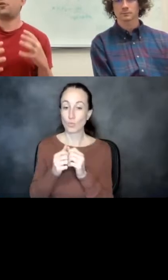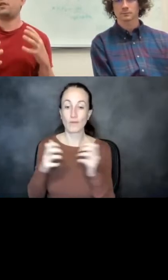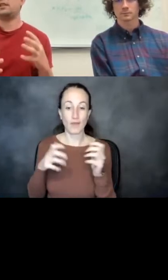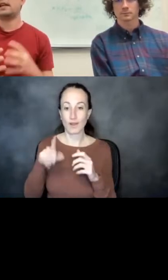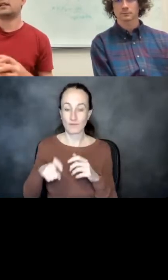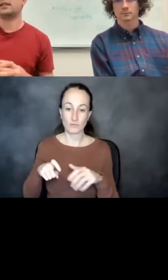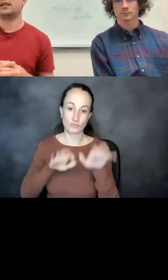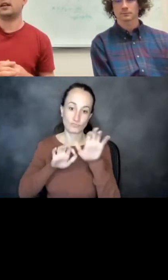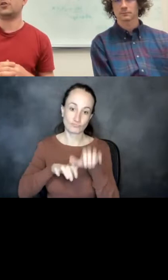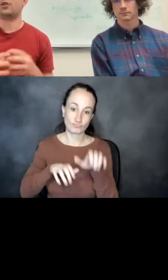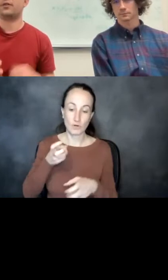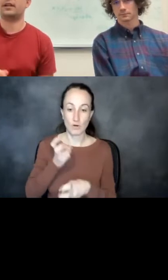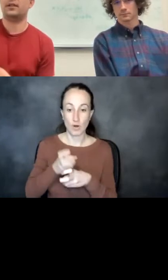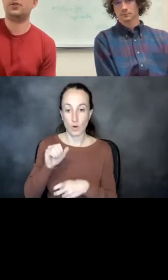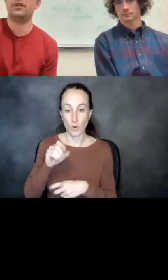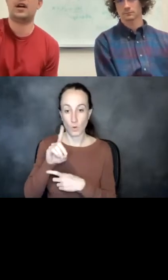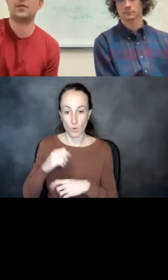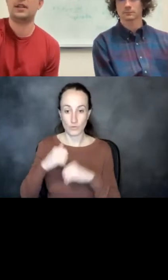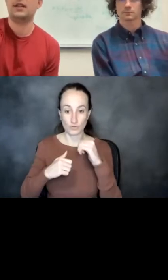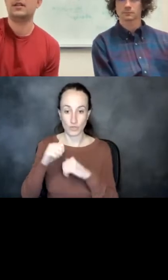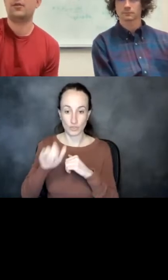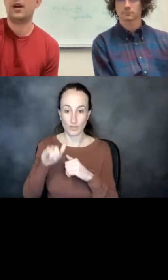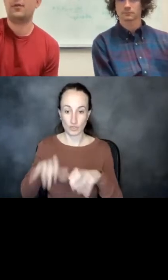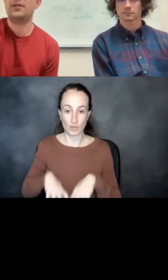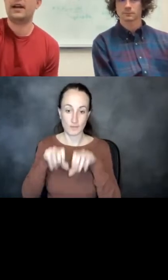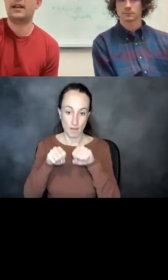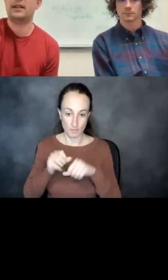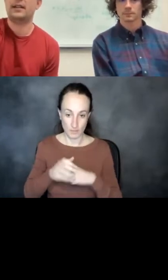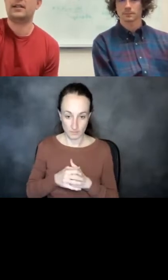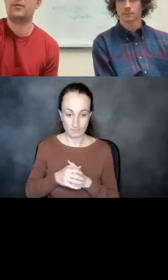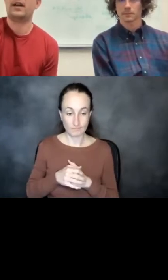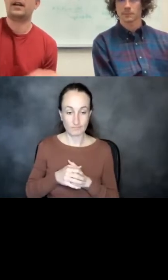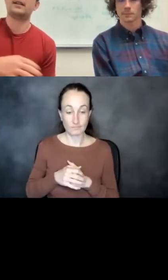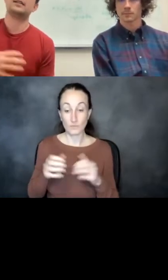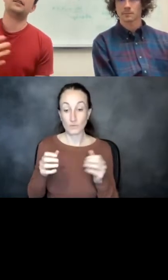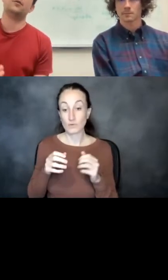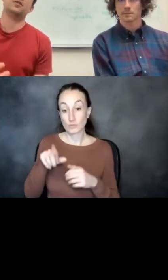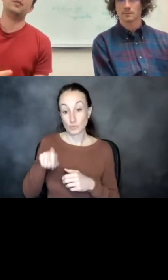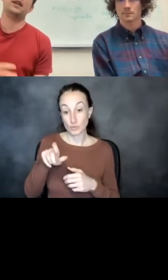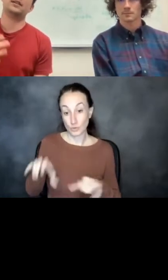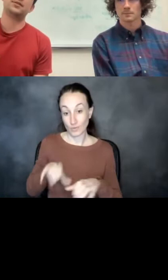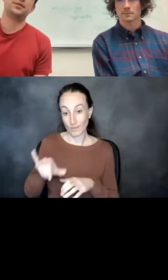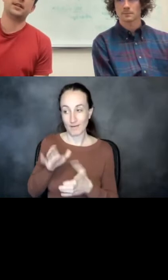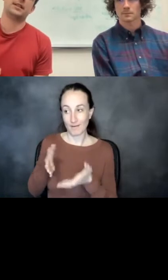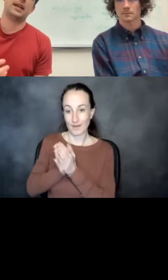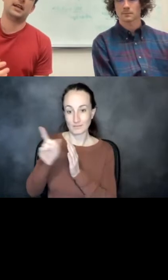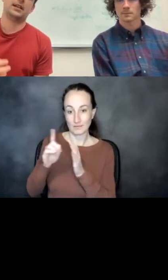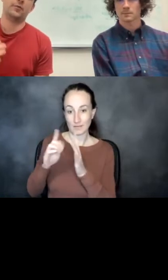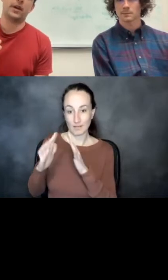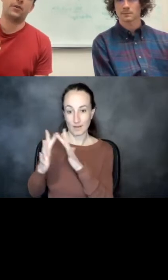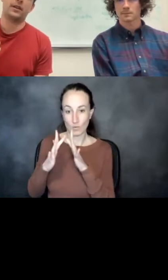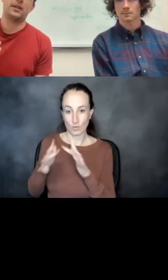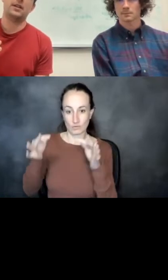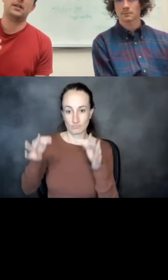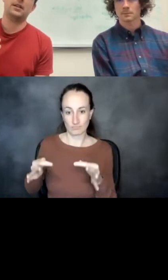hard-code the exact structure that it should adopt. So the way we do that is by asking the network to be as certain as it can